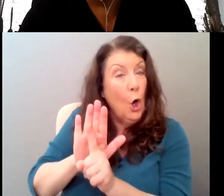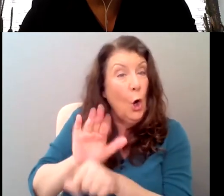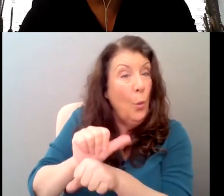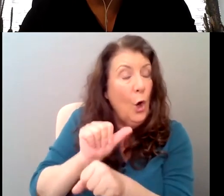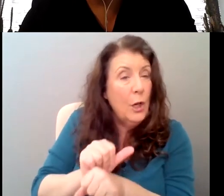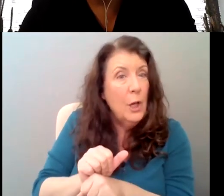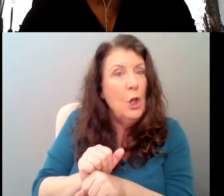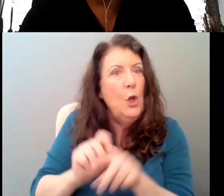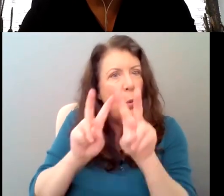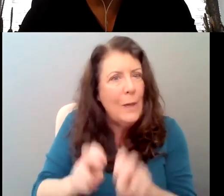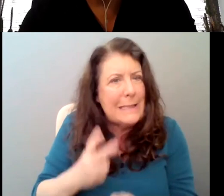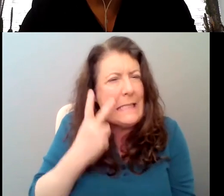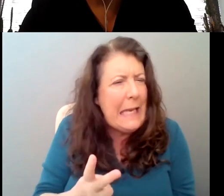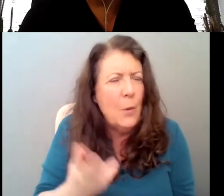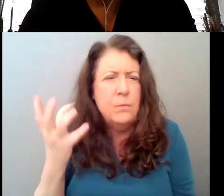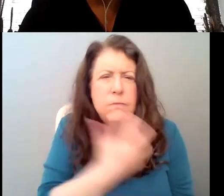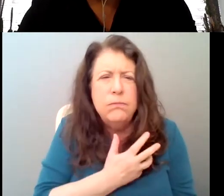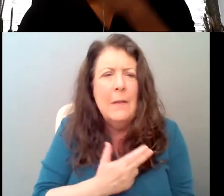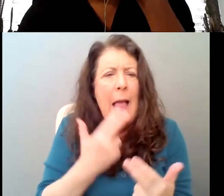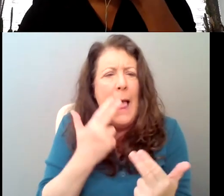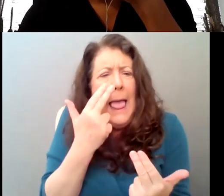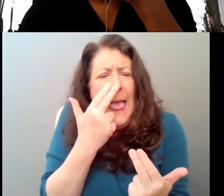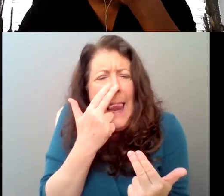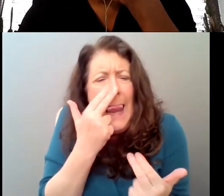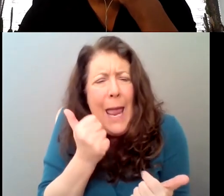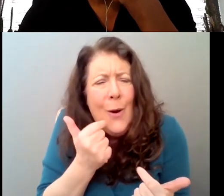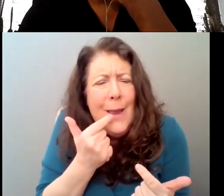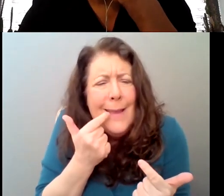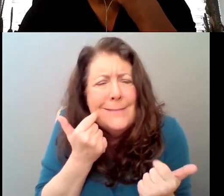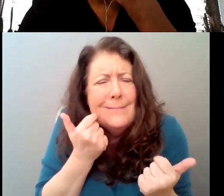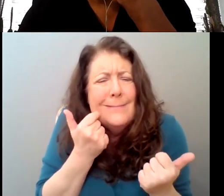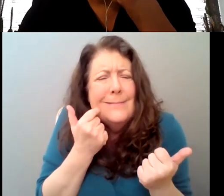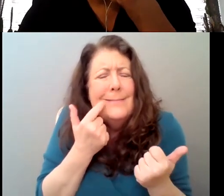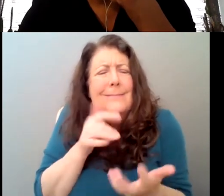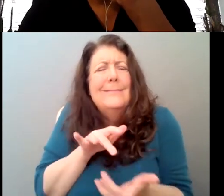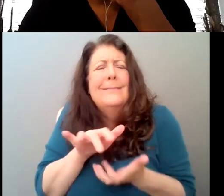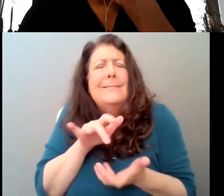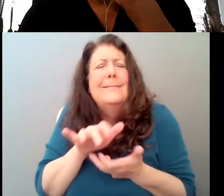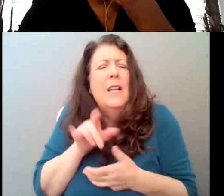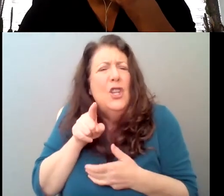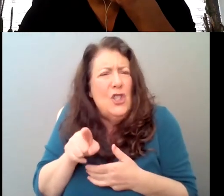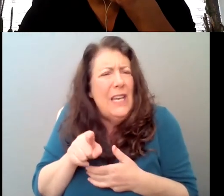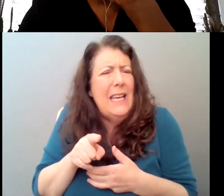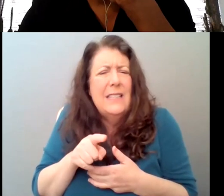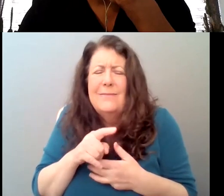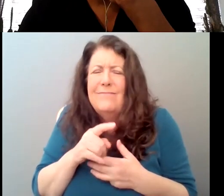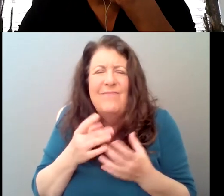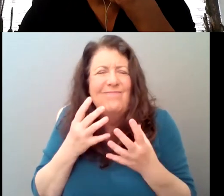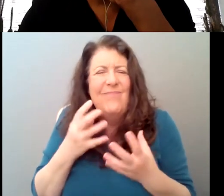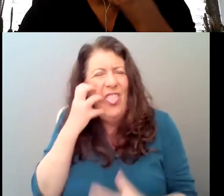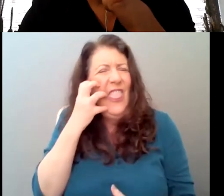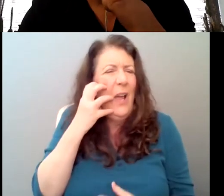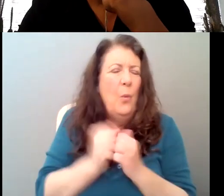work is really drenched in irony. She has a very like edgy sense of humor. Um, so for